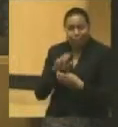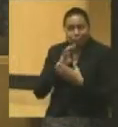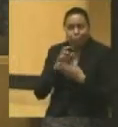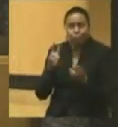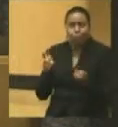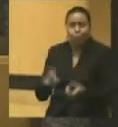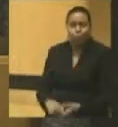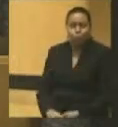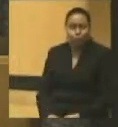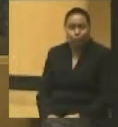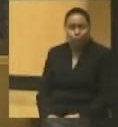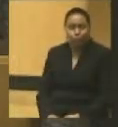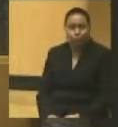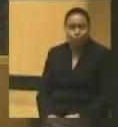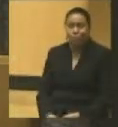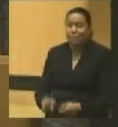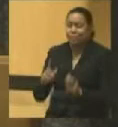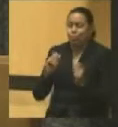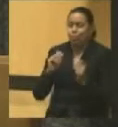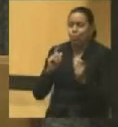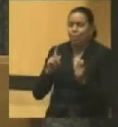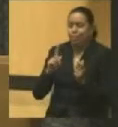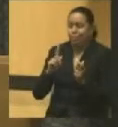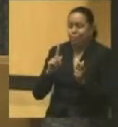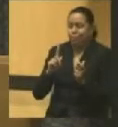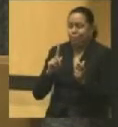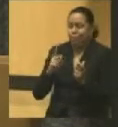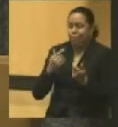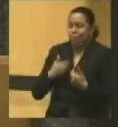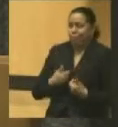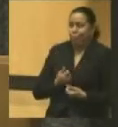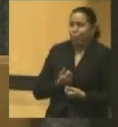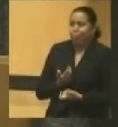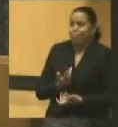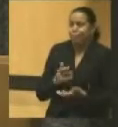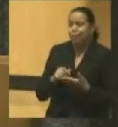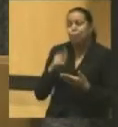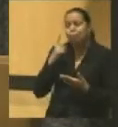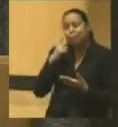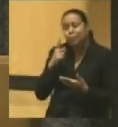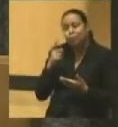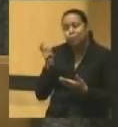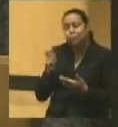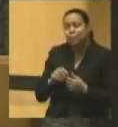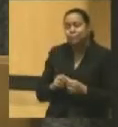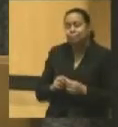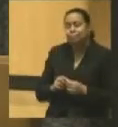surprised to find myself saying this, because, I think, that